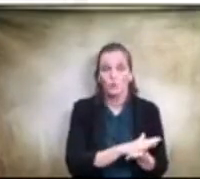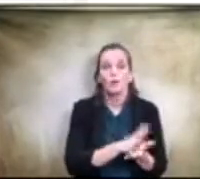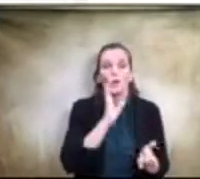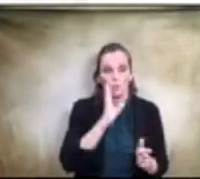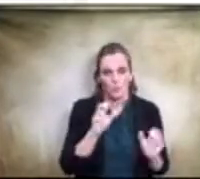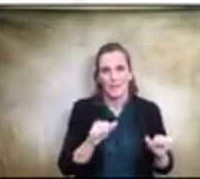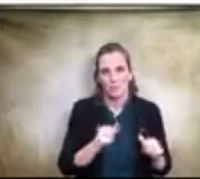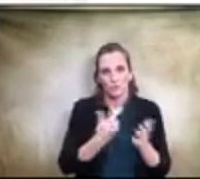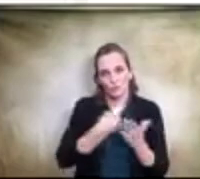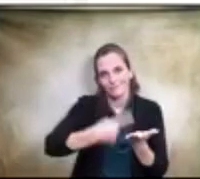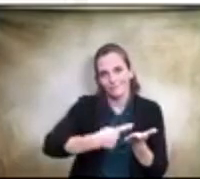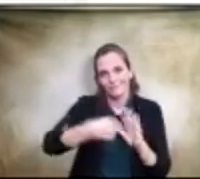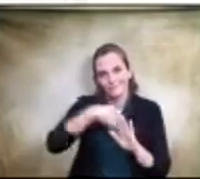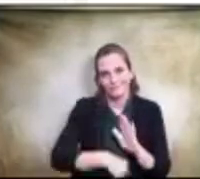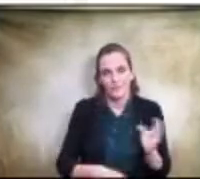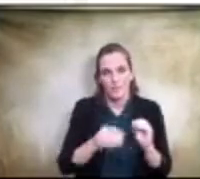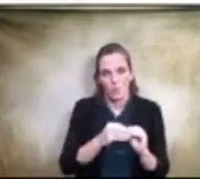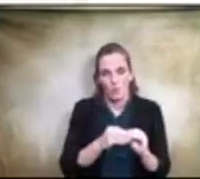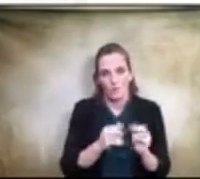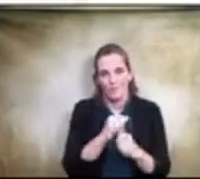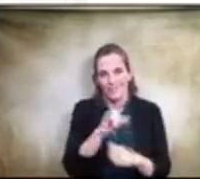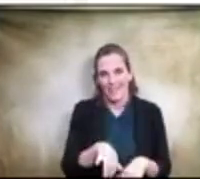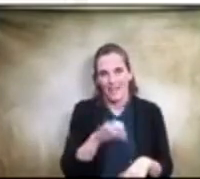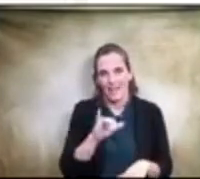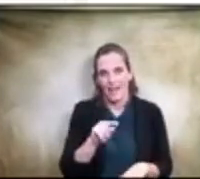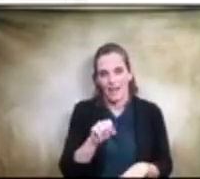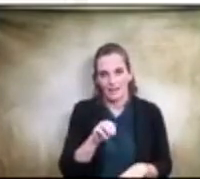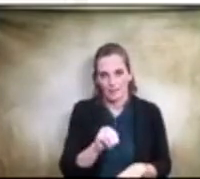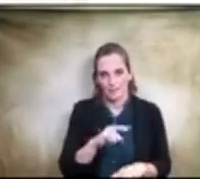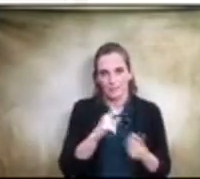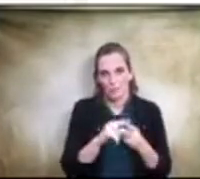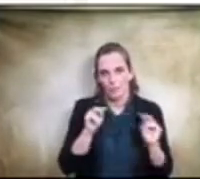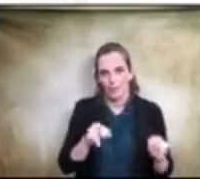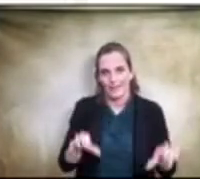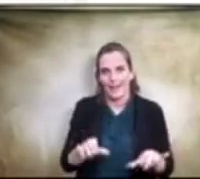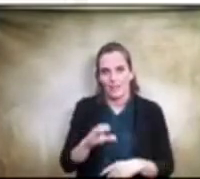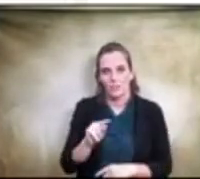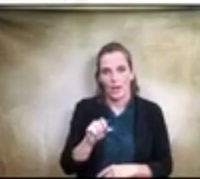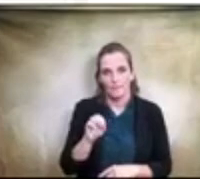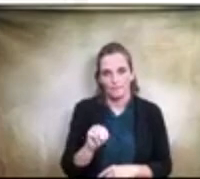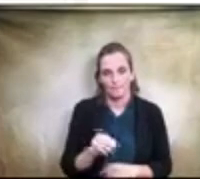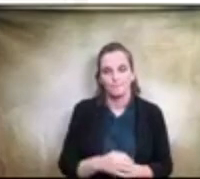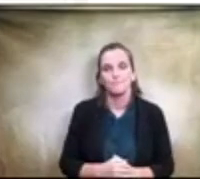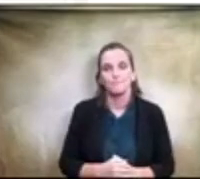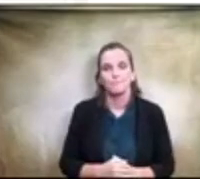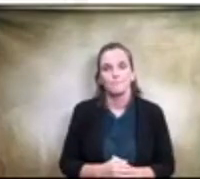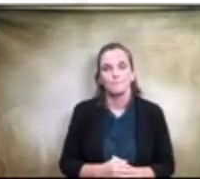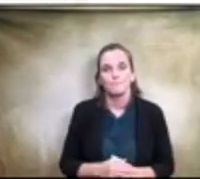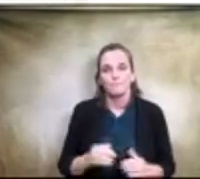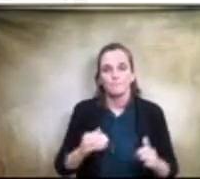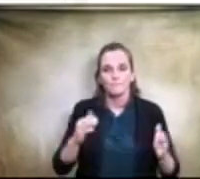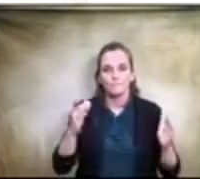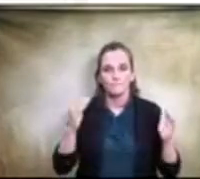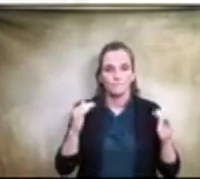detail with that item when it comes up as an action item. Then the rest of the list, or